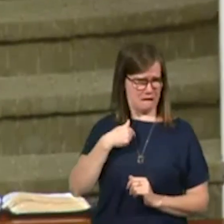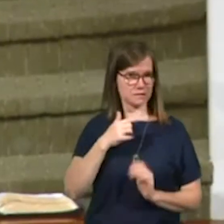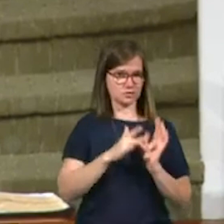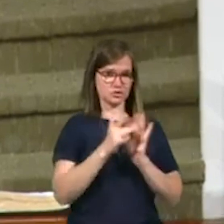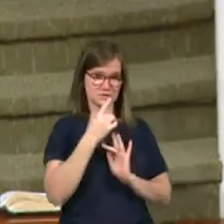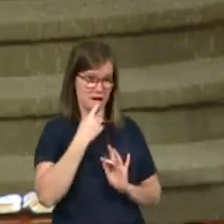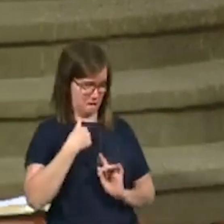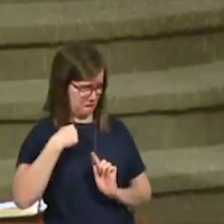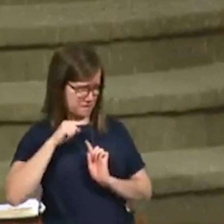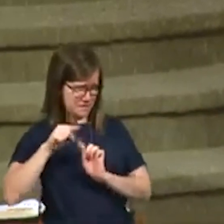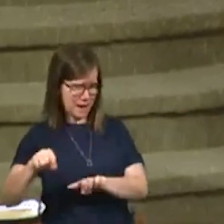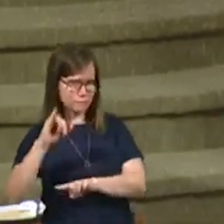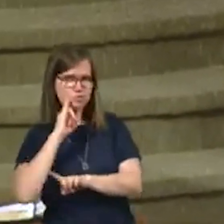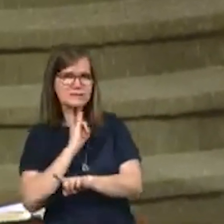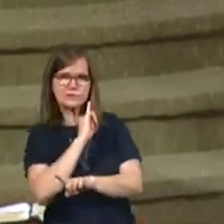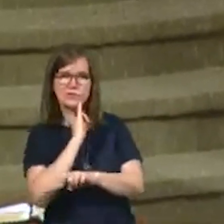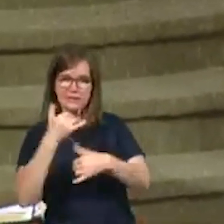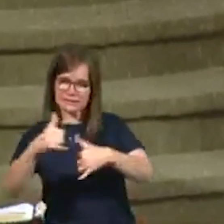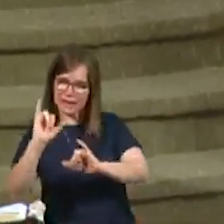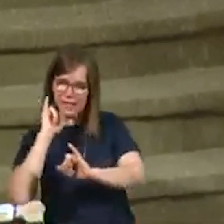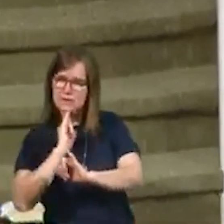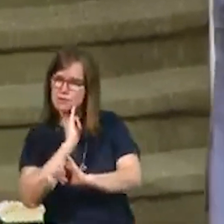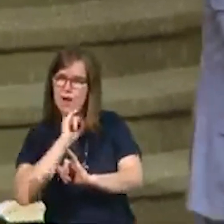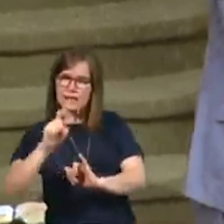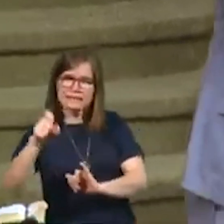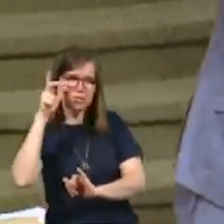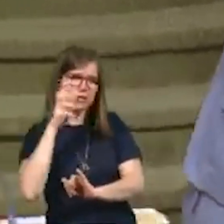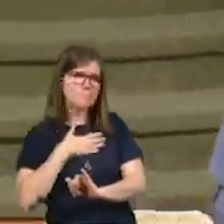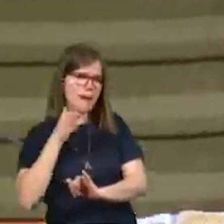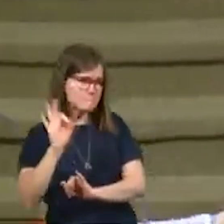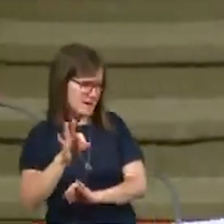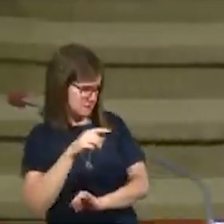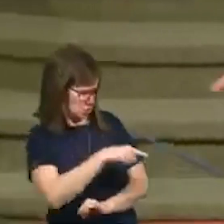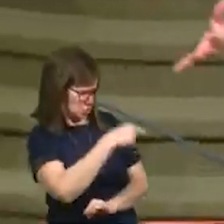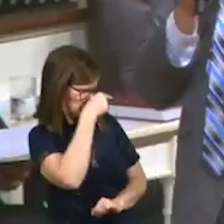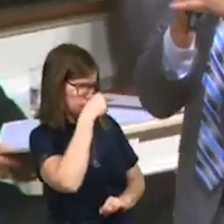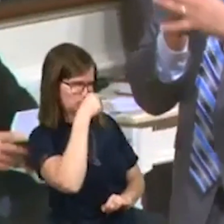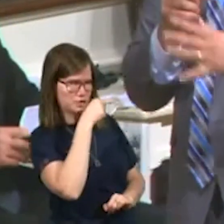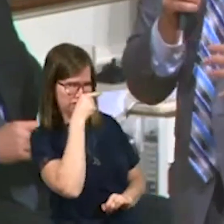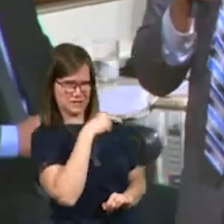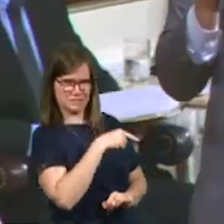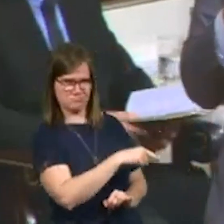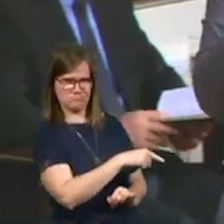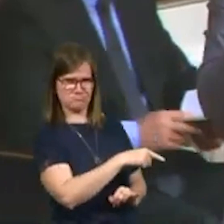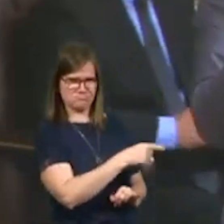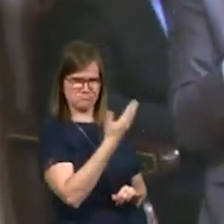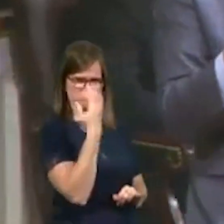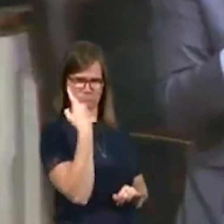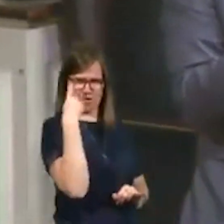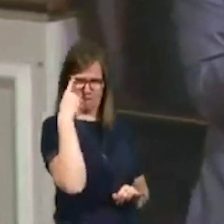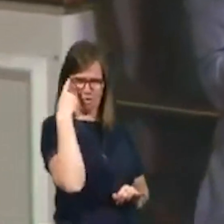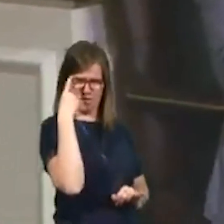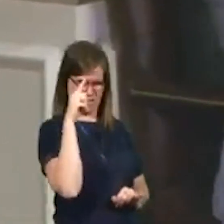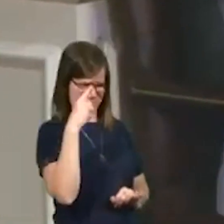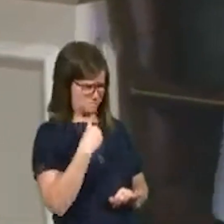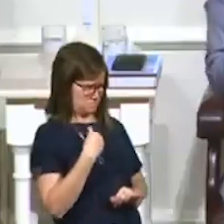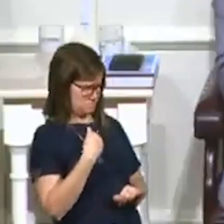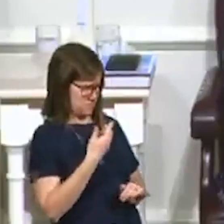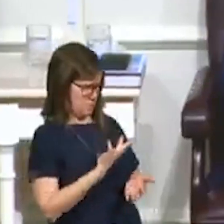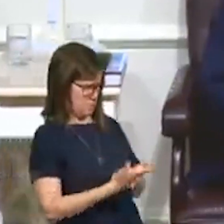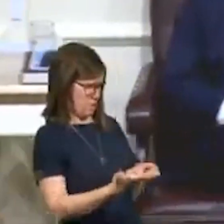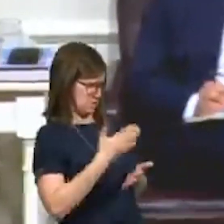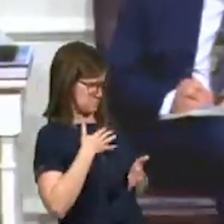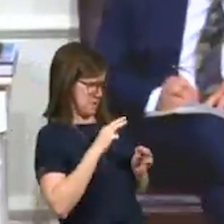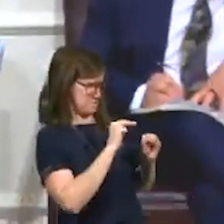and there are still Israelites that need to hear my message. And, and you're Greek, you're Syrophoenician. Why exactly would I